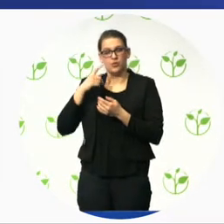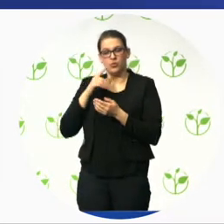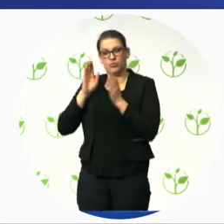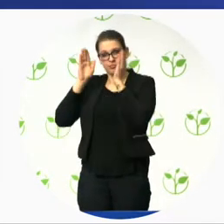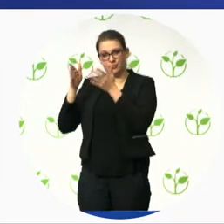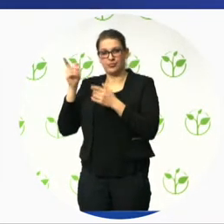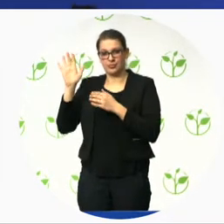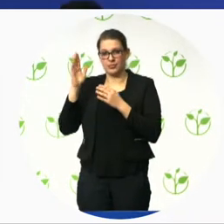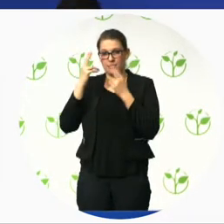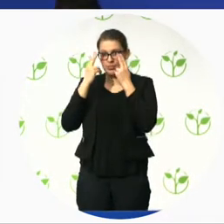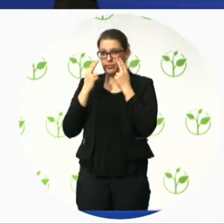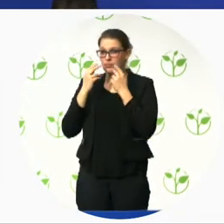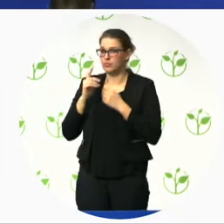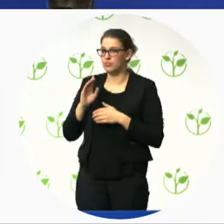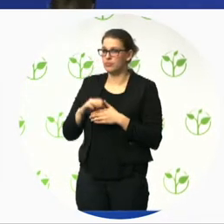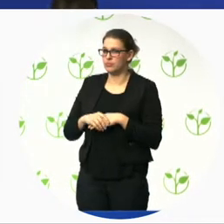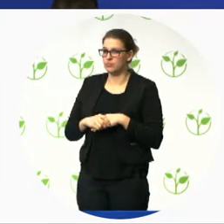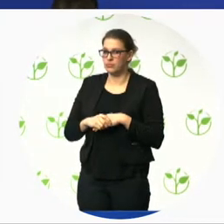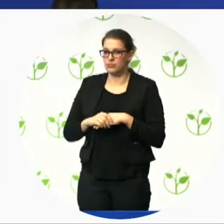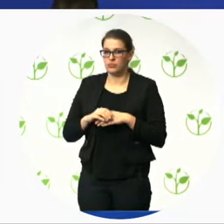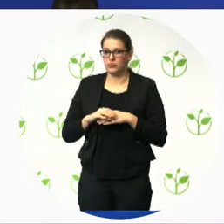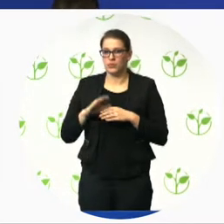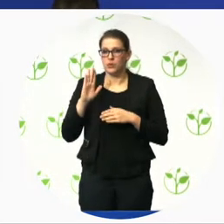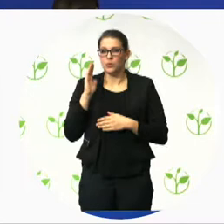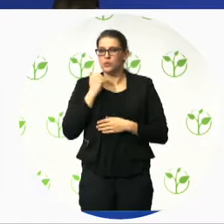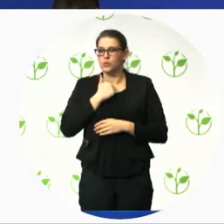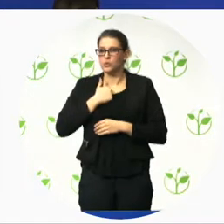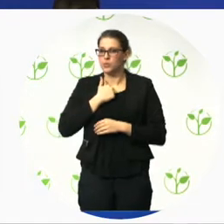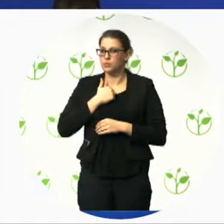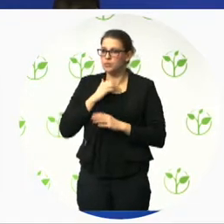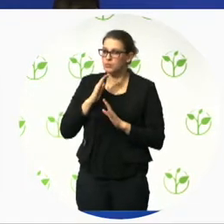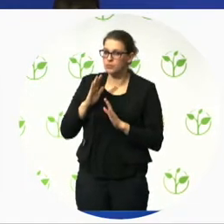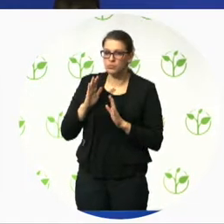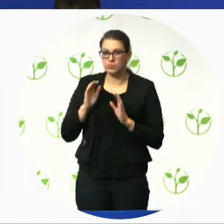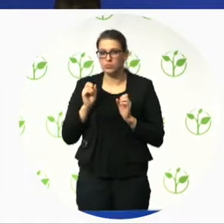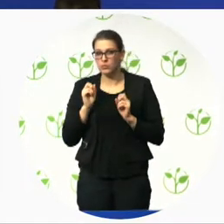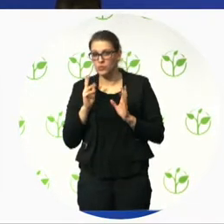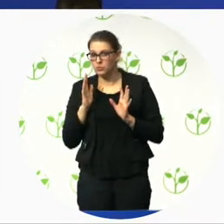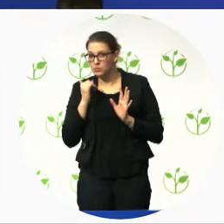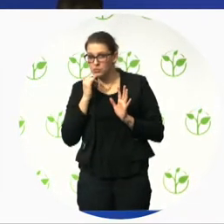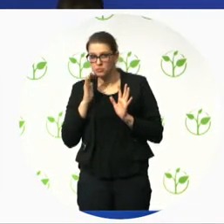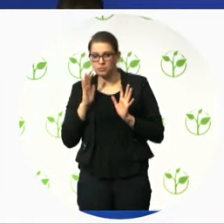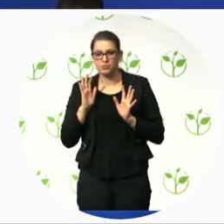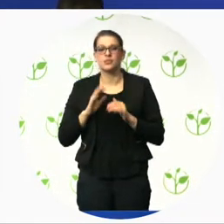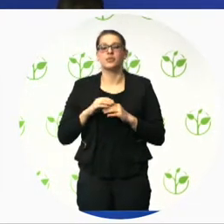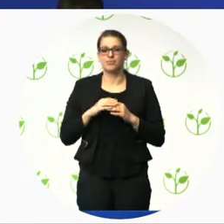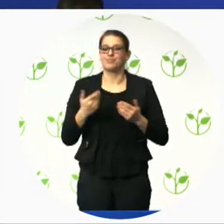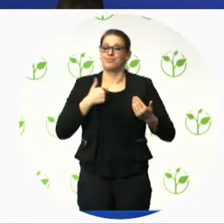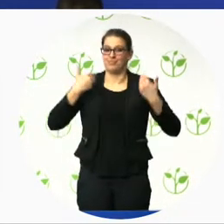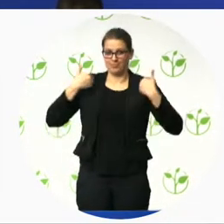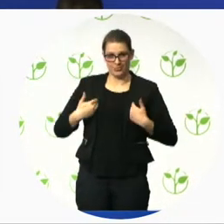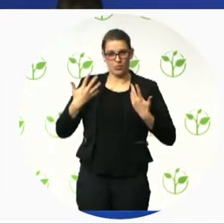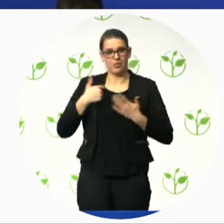of the audience. I'm the CEO of a blind organization here in Austria, one of the biggest ones,